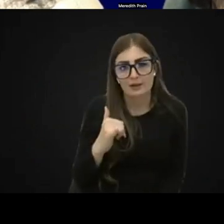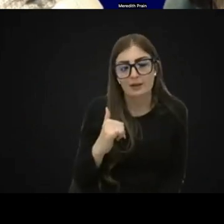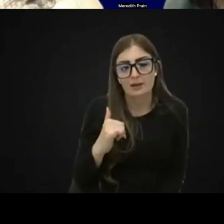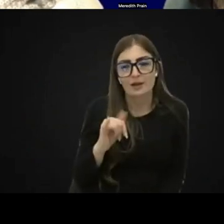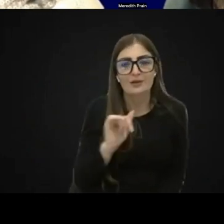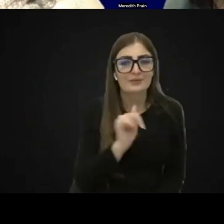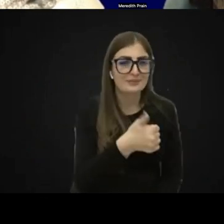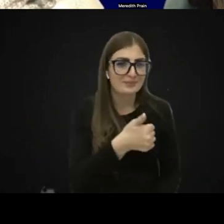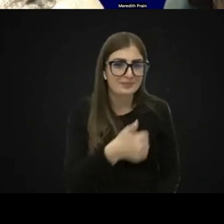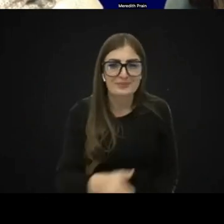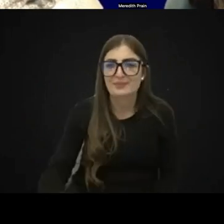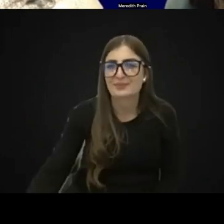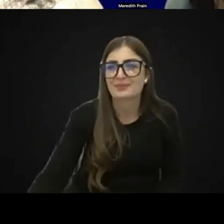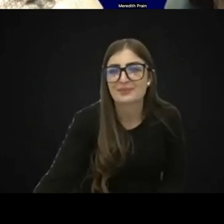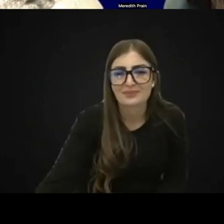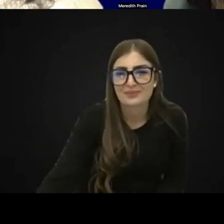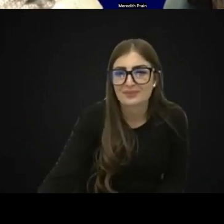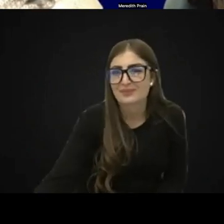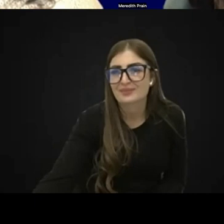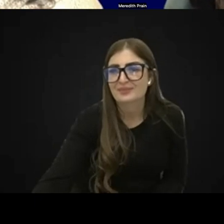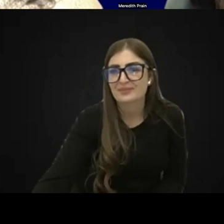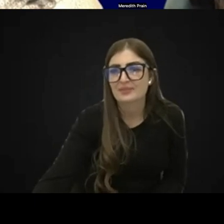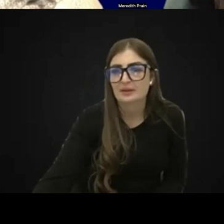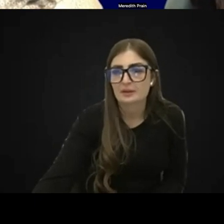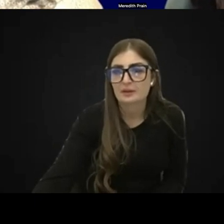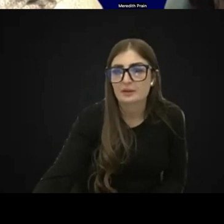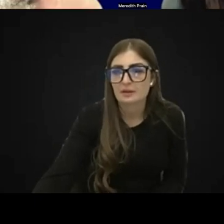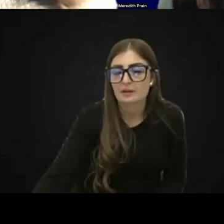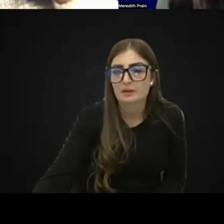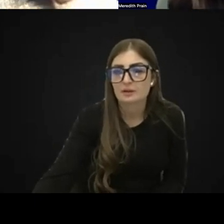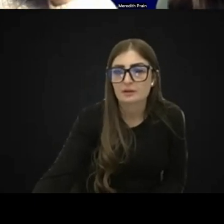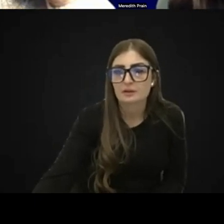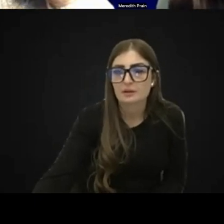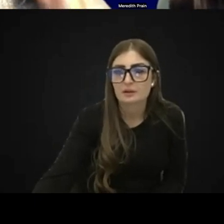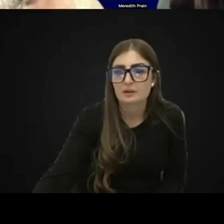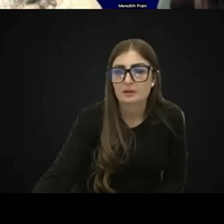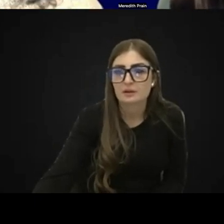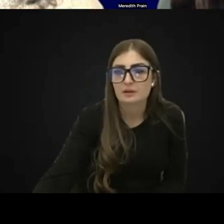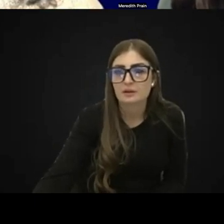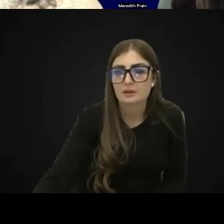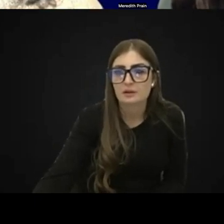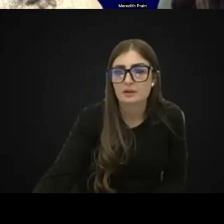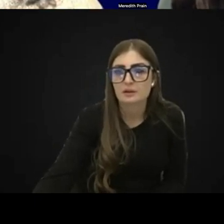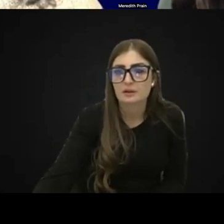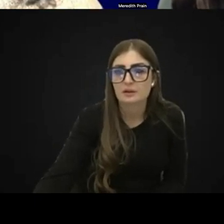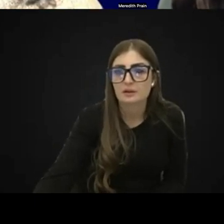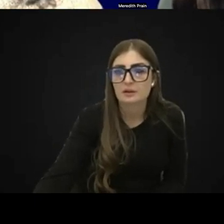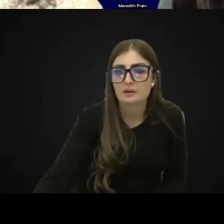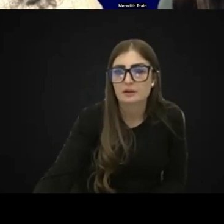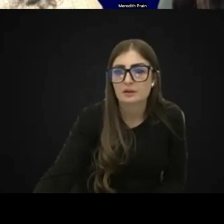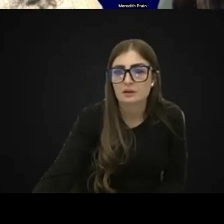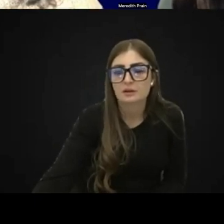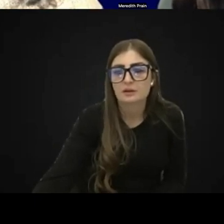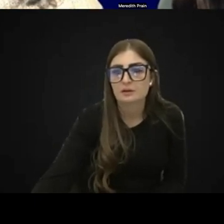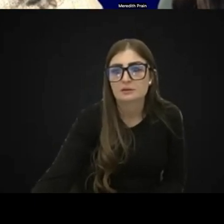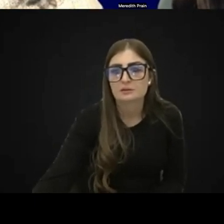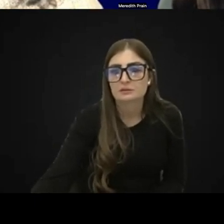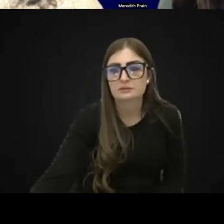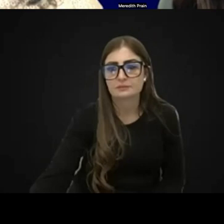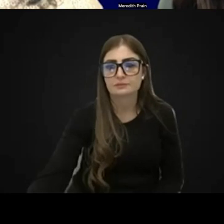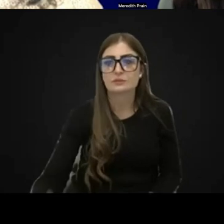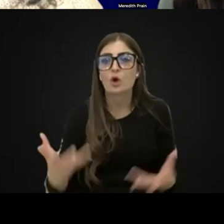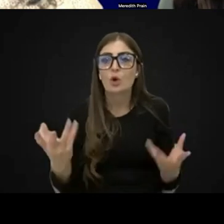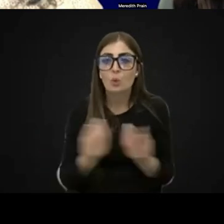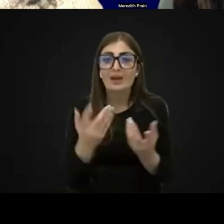response. We got to the bottom of it. And yes, that person said refer, not refer. With children who have seizures, can